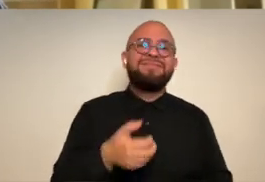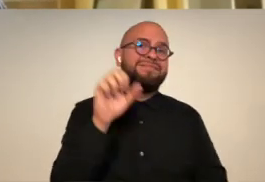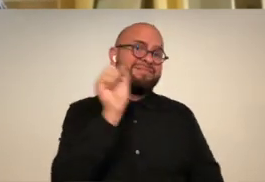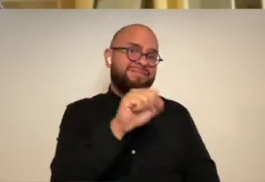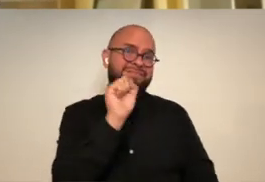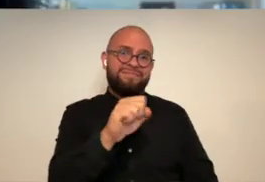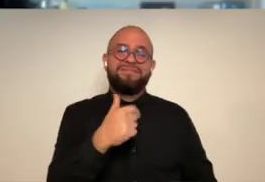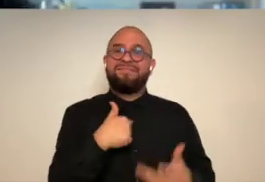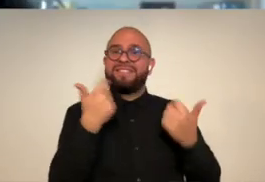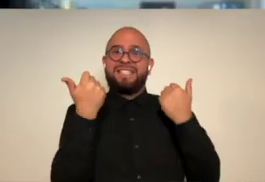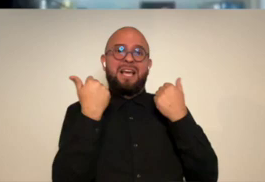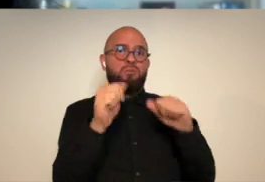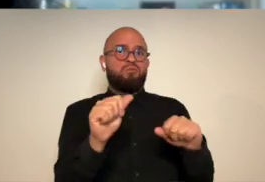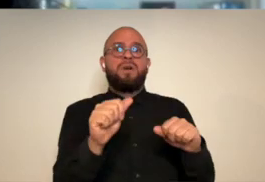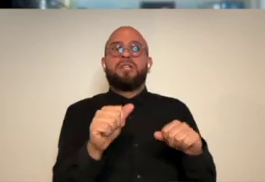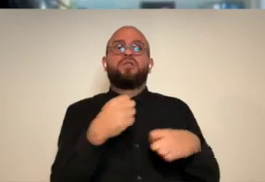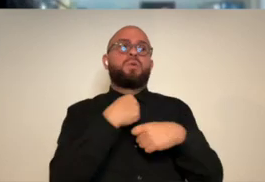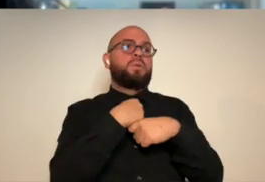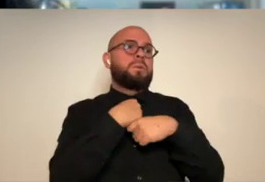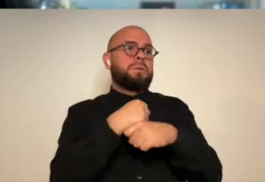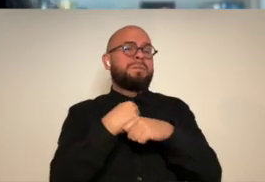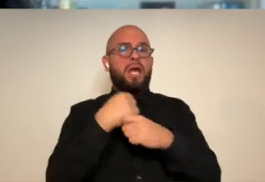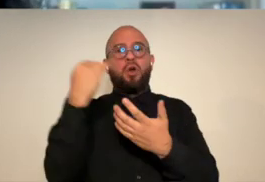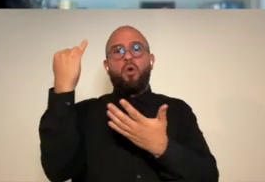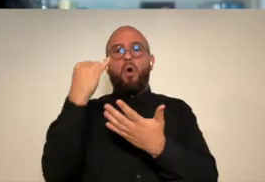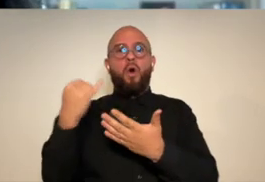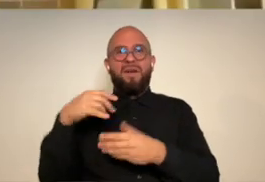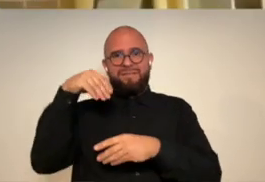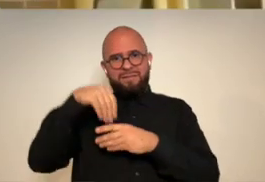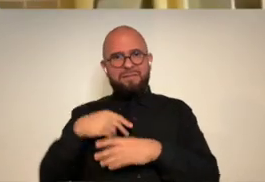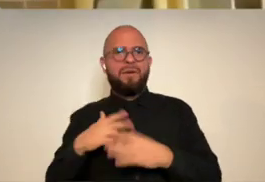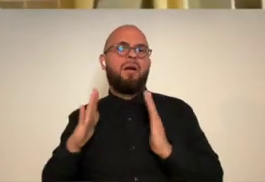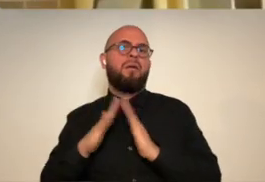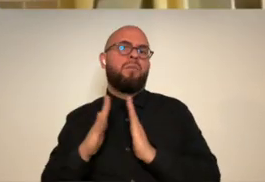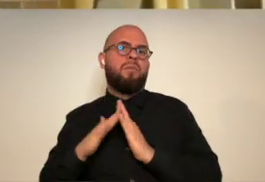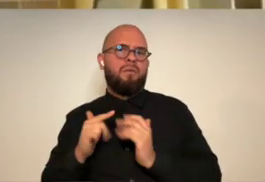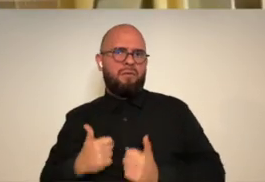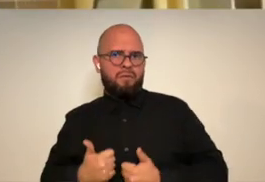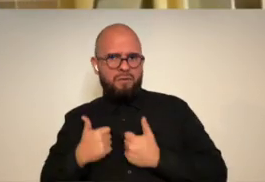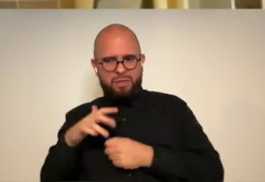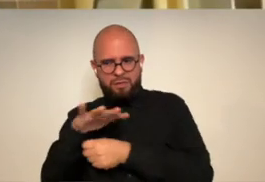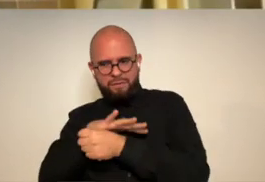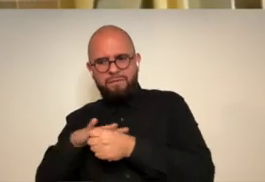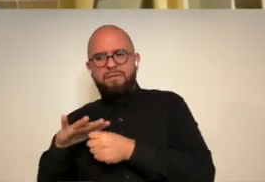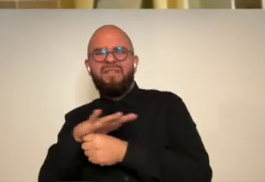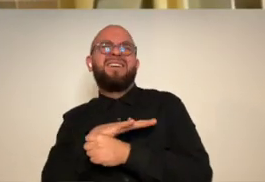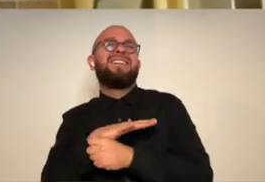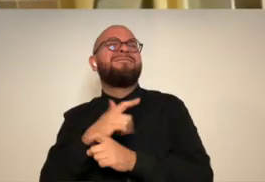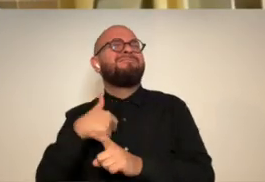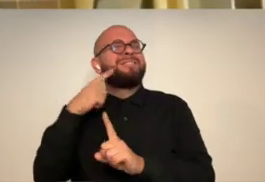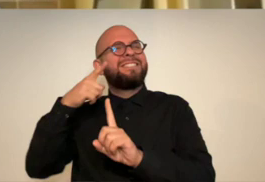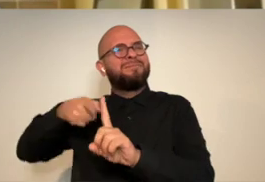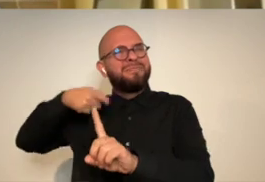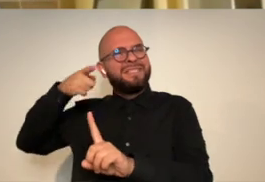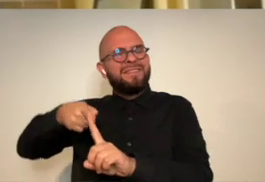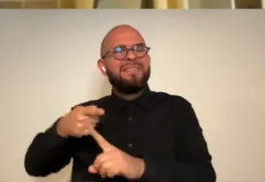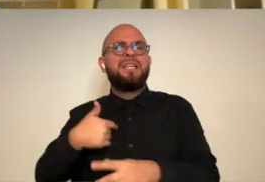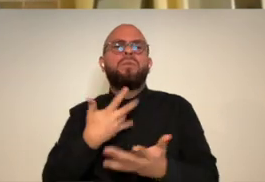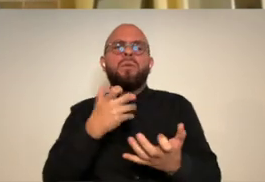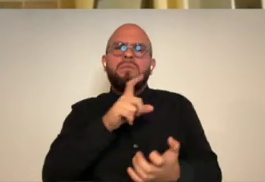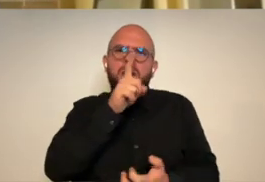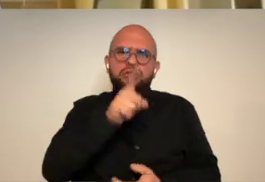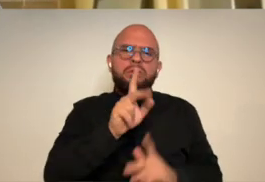if you would like yeah i'm i'm very much trying to make arts in the community that i live in and